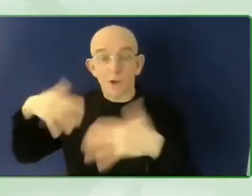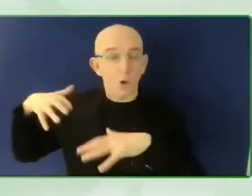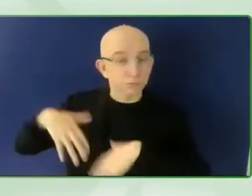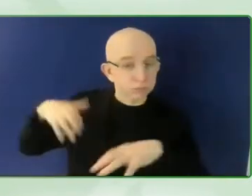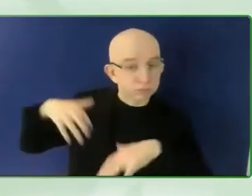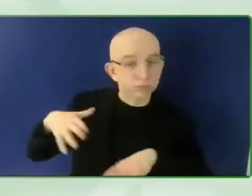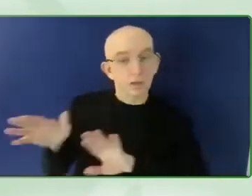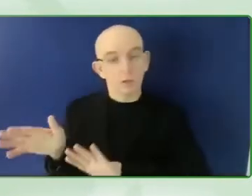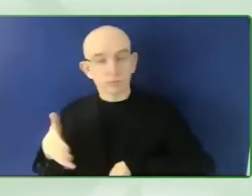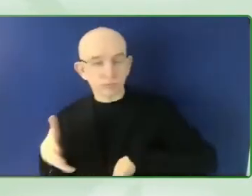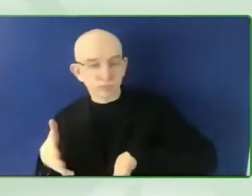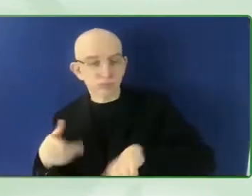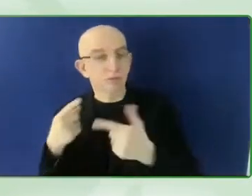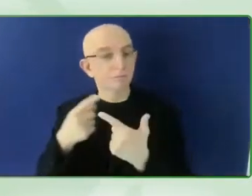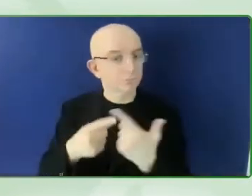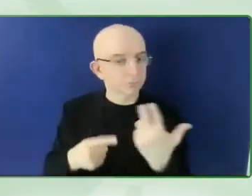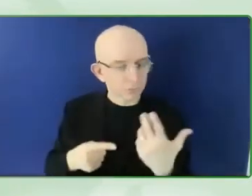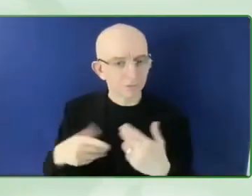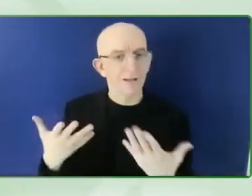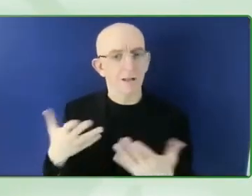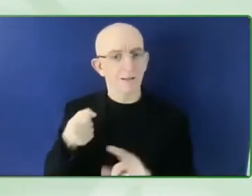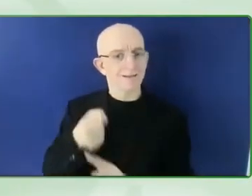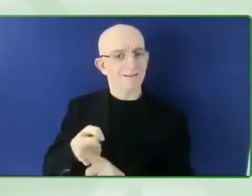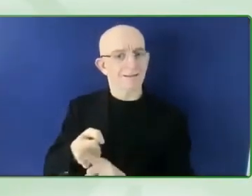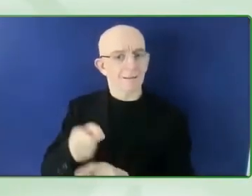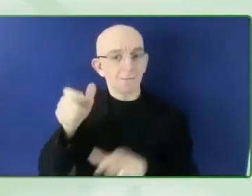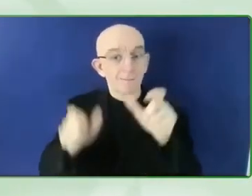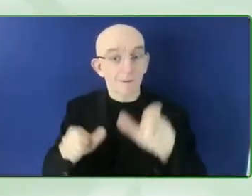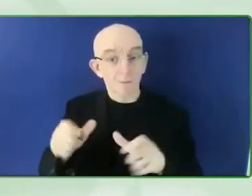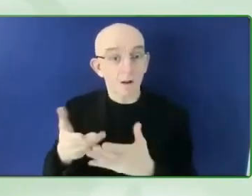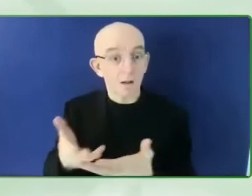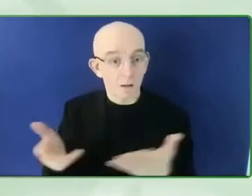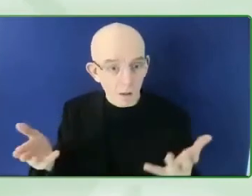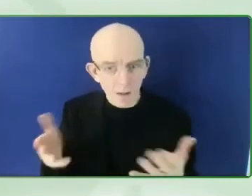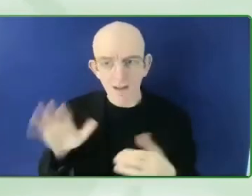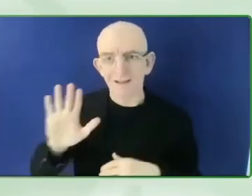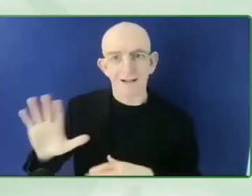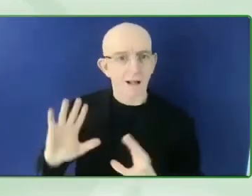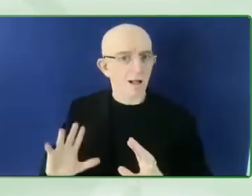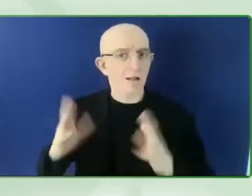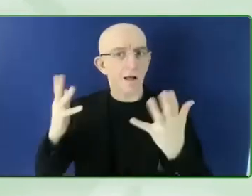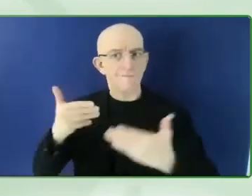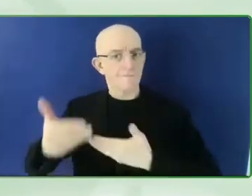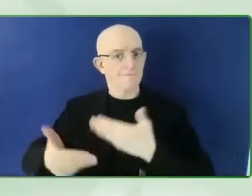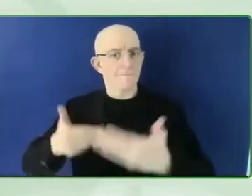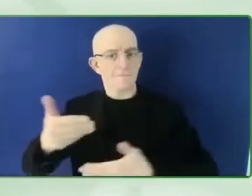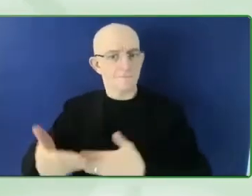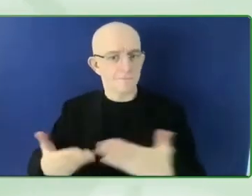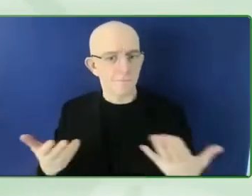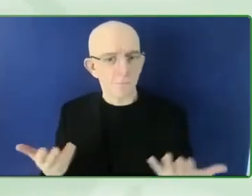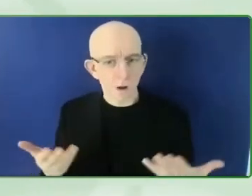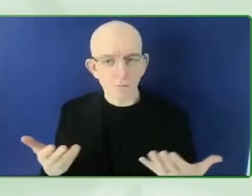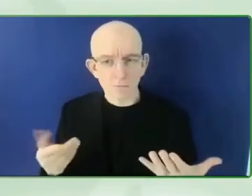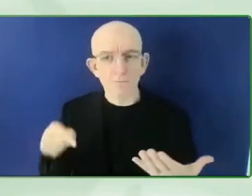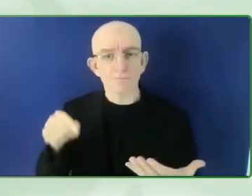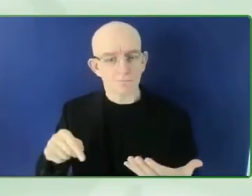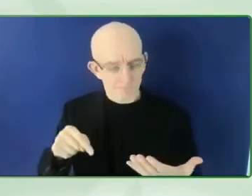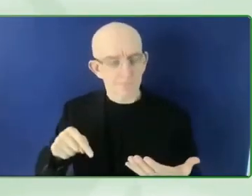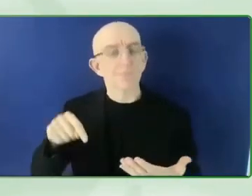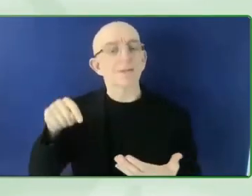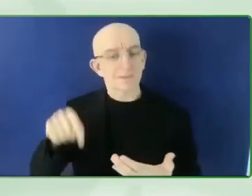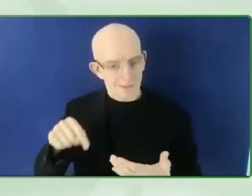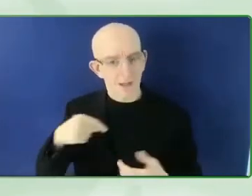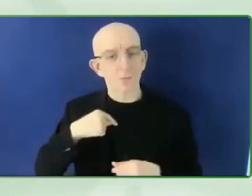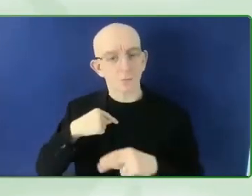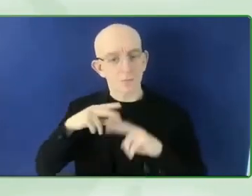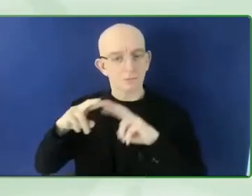as building buildings on raised plinths, raised ground floors to avoid flooding, but in doing so